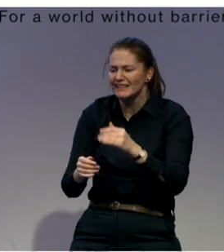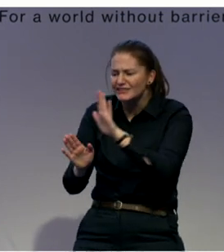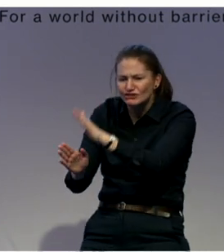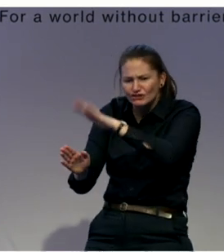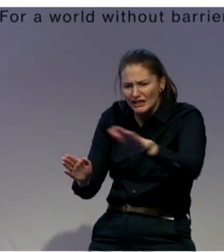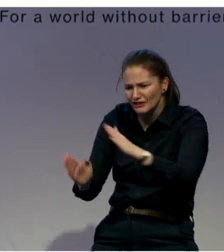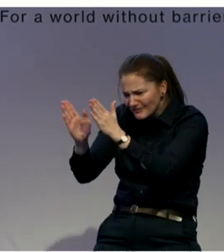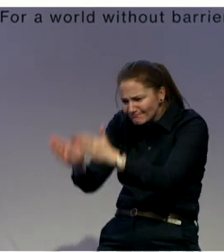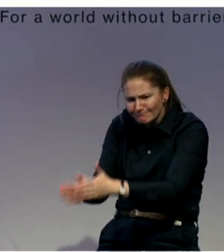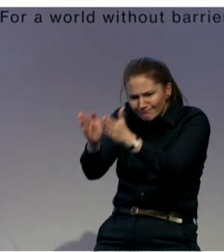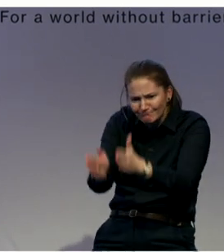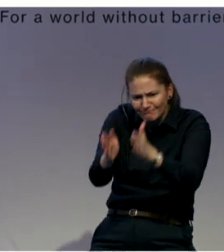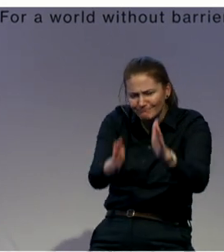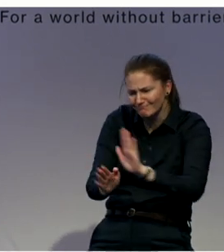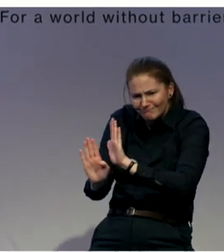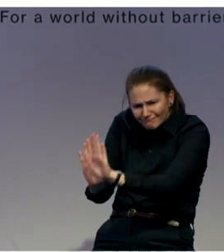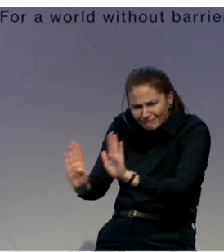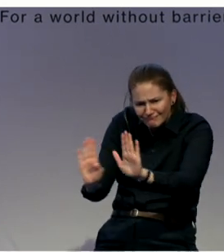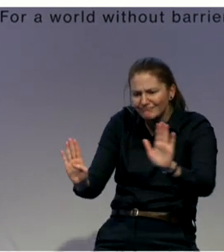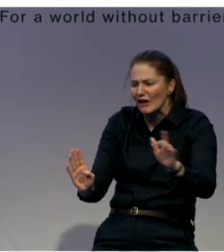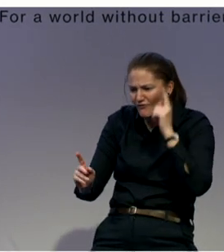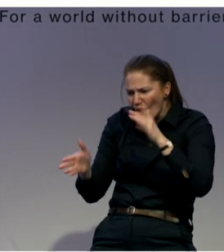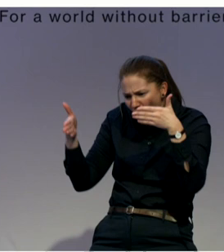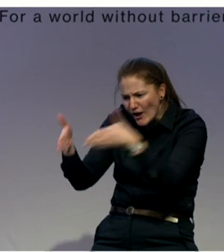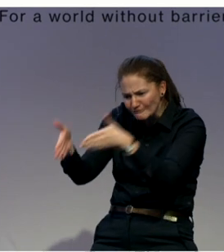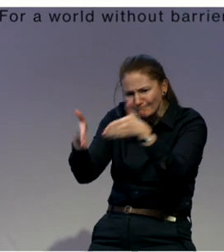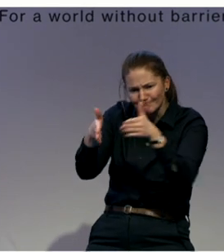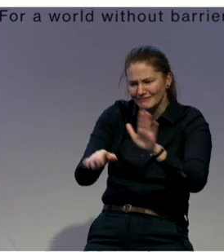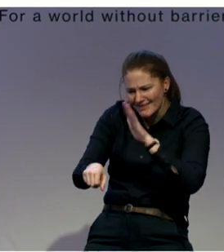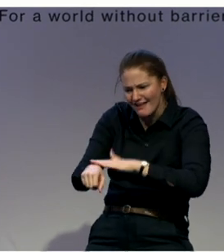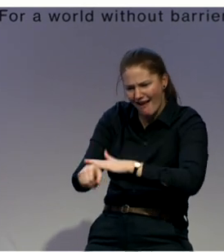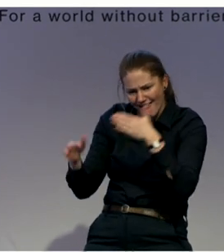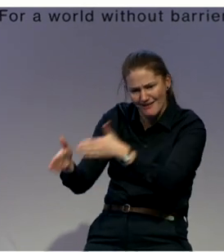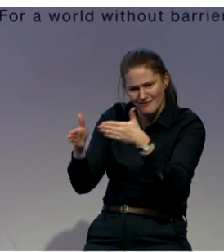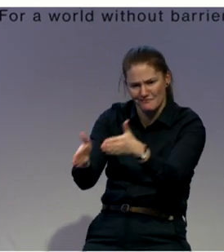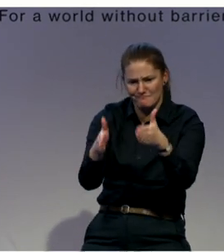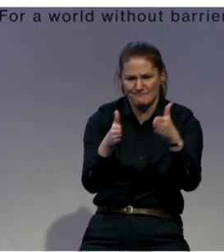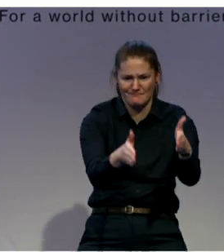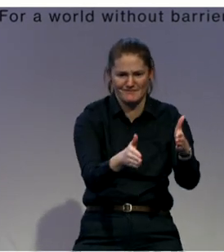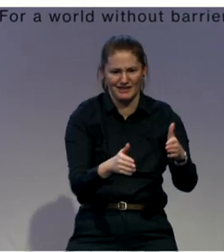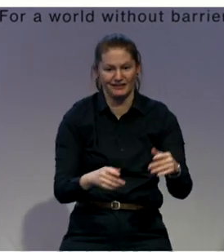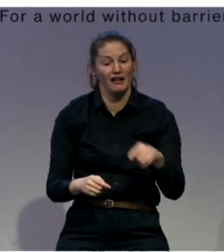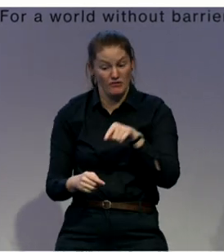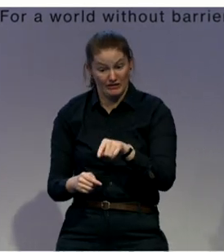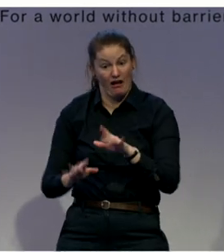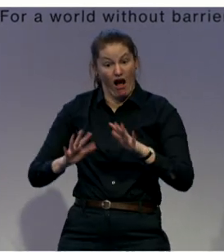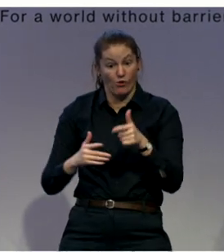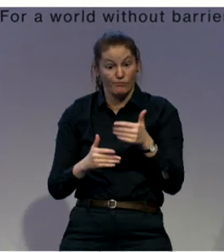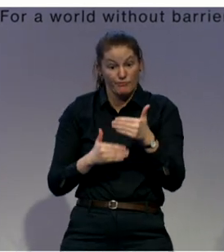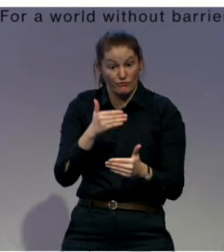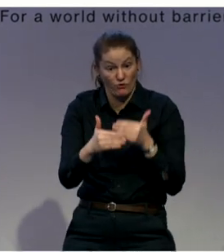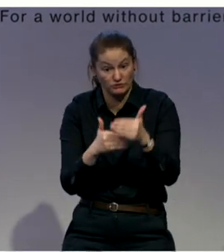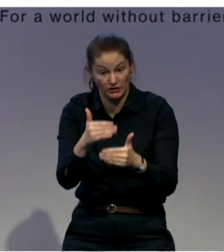could be really good one, but it could be terrifying for children to move from these big